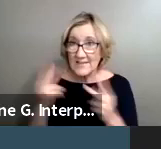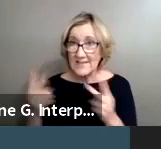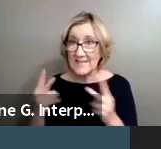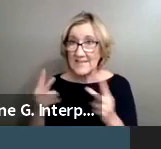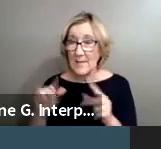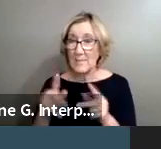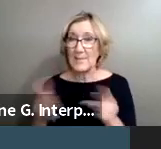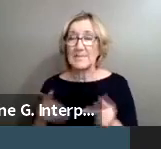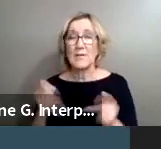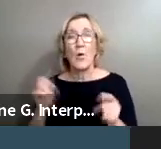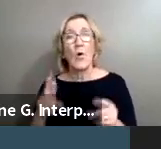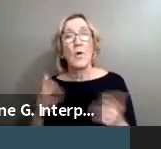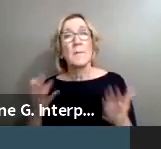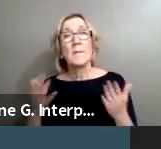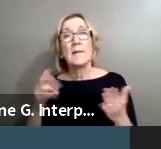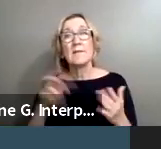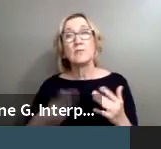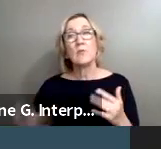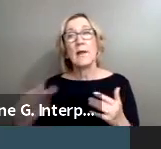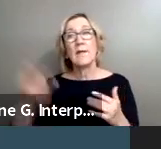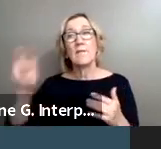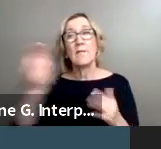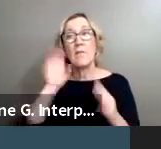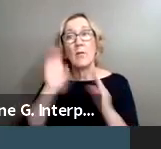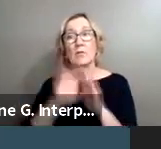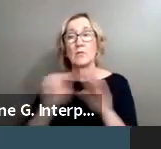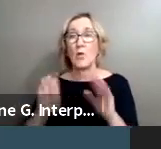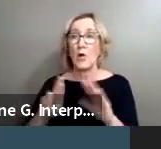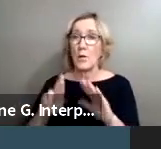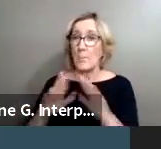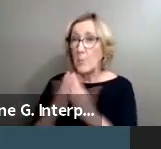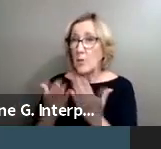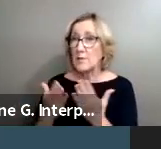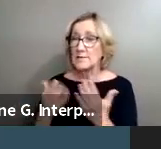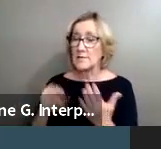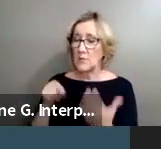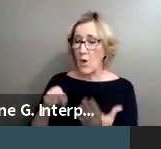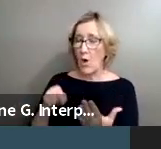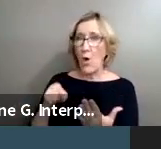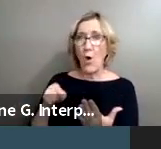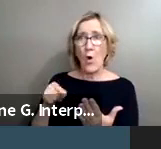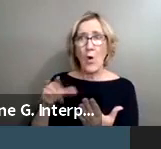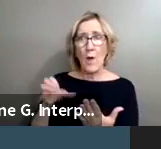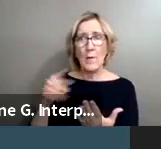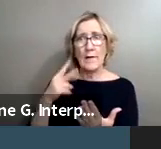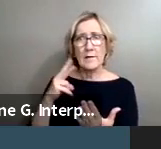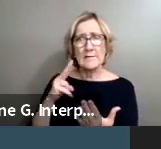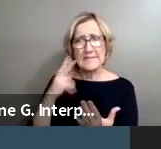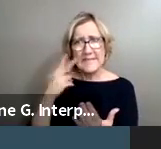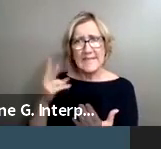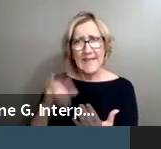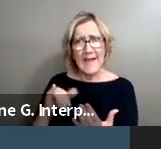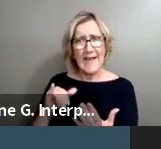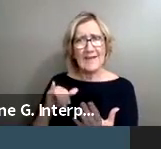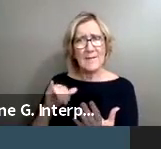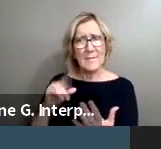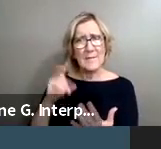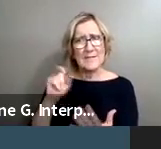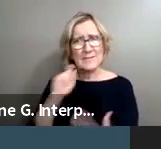photos or photos in books that were like, okay, we kind of need to go see that because it's too cool not to go see. Right?